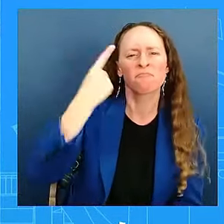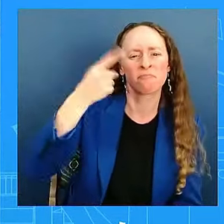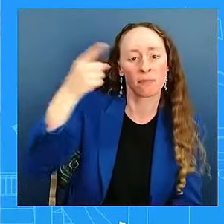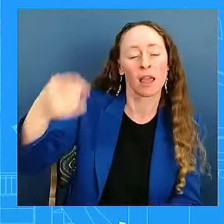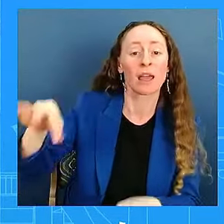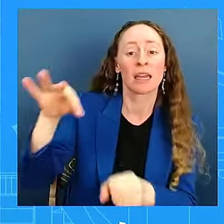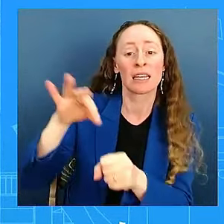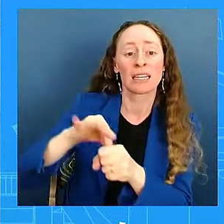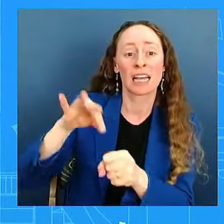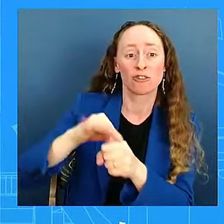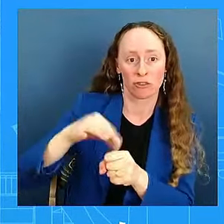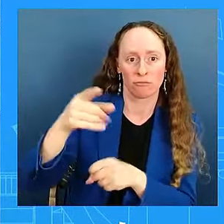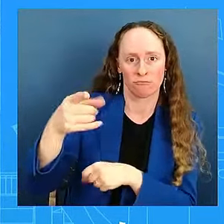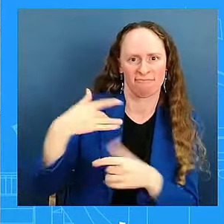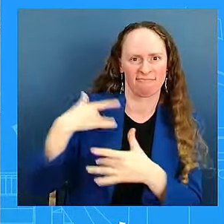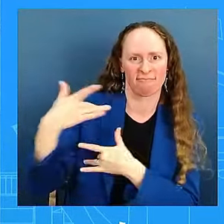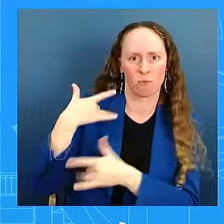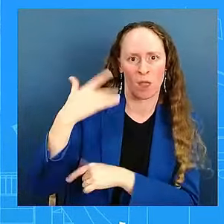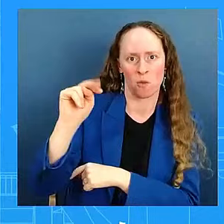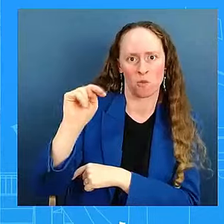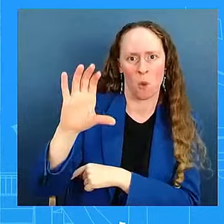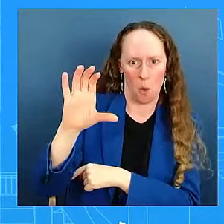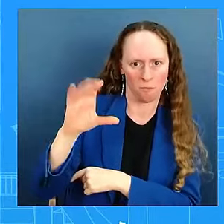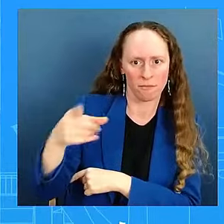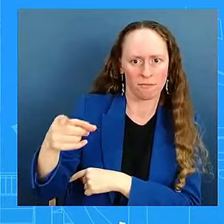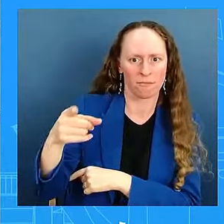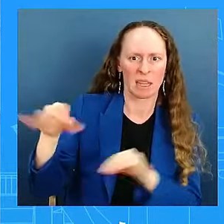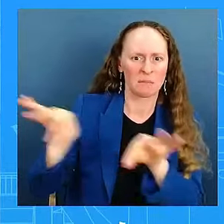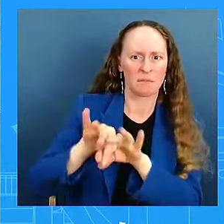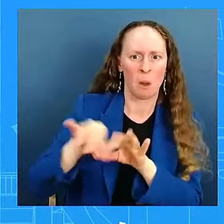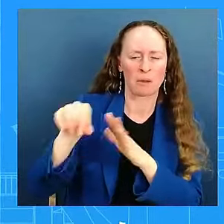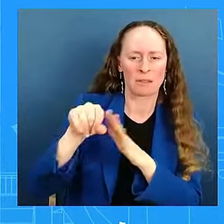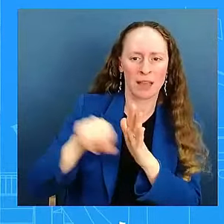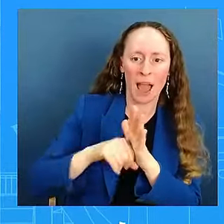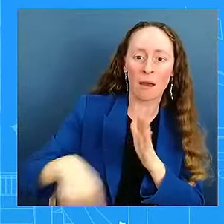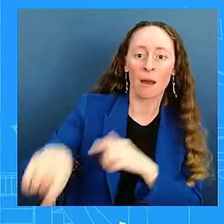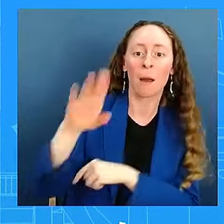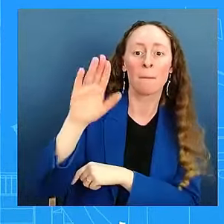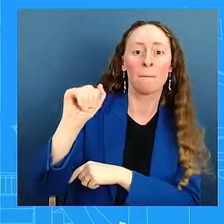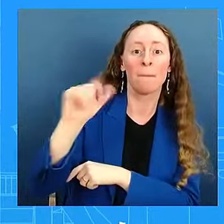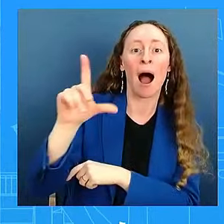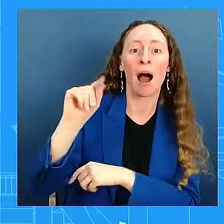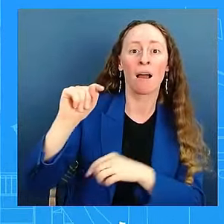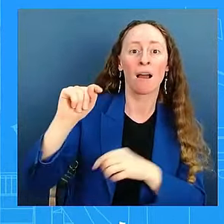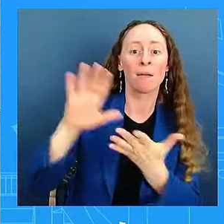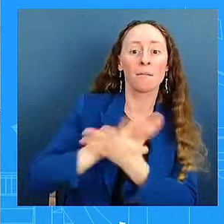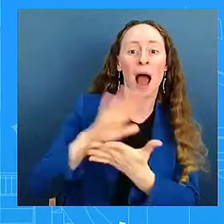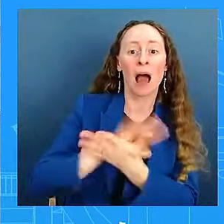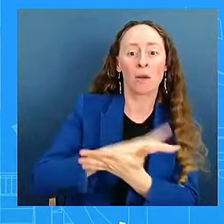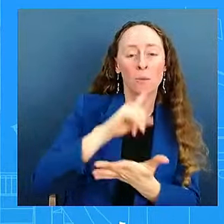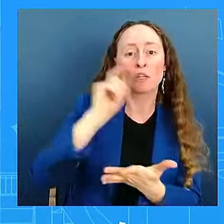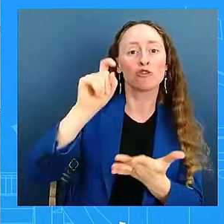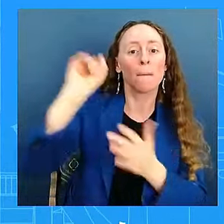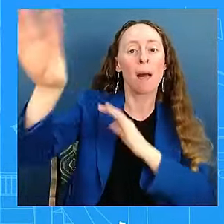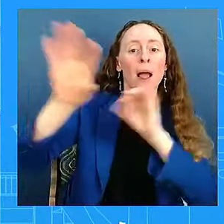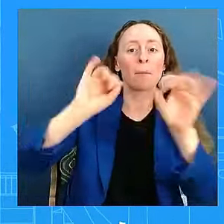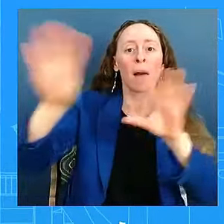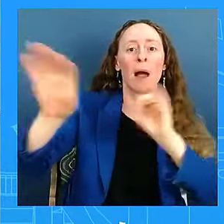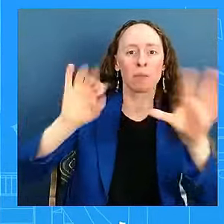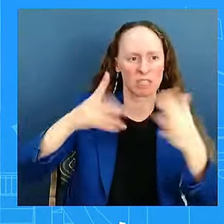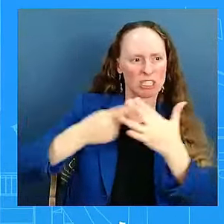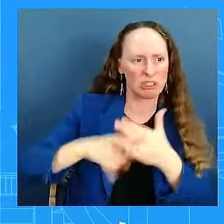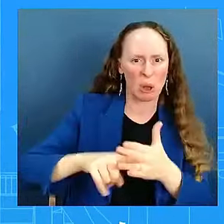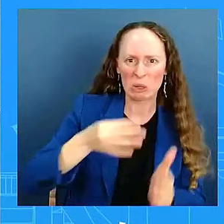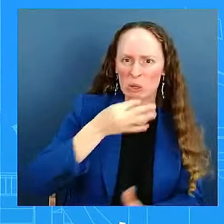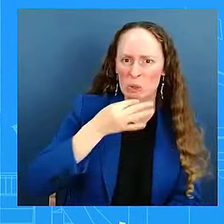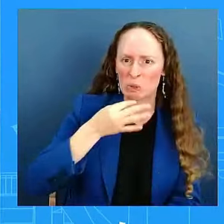the coming days. Do you have any sense of how much impact the hurricane had on the ability to carry out the election and